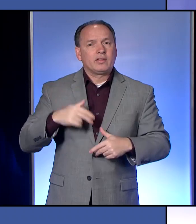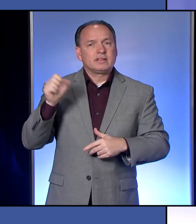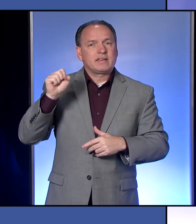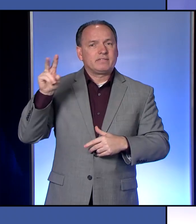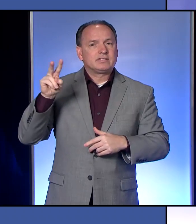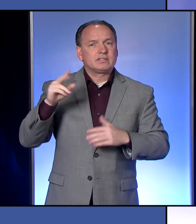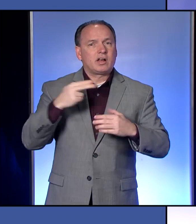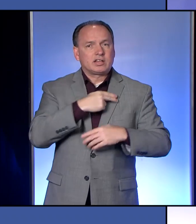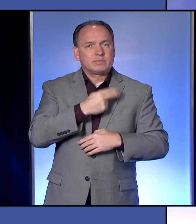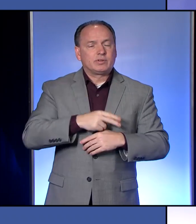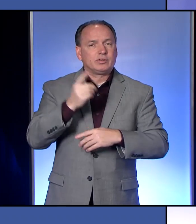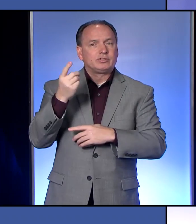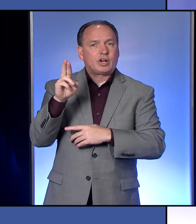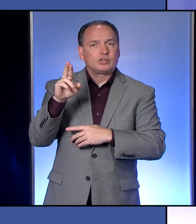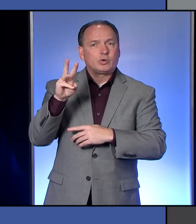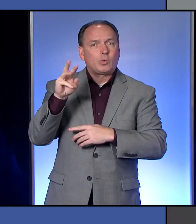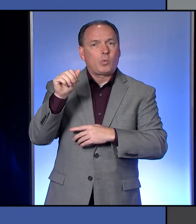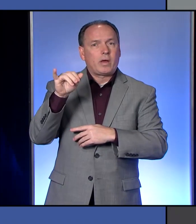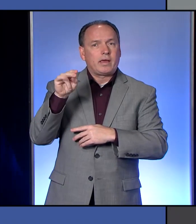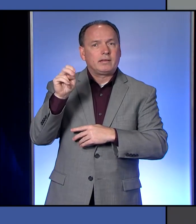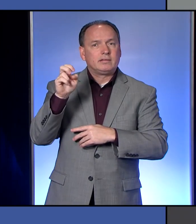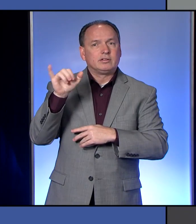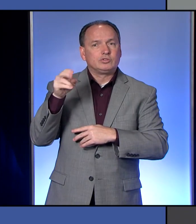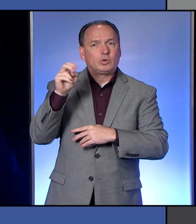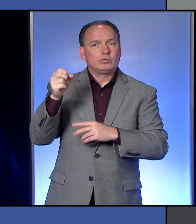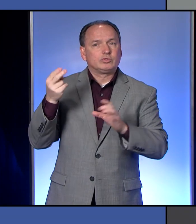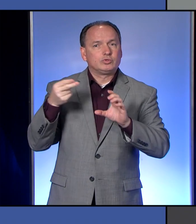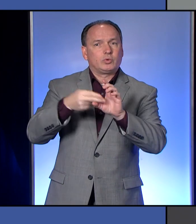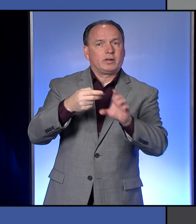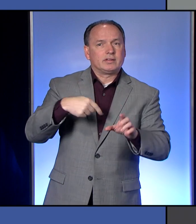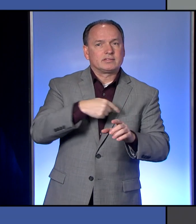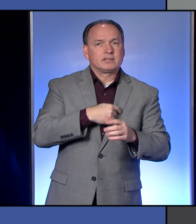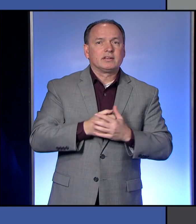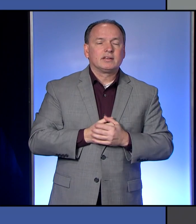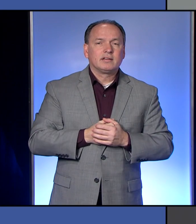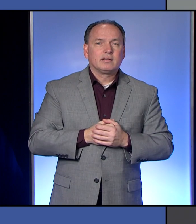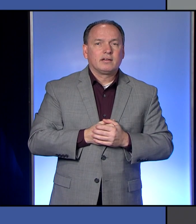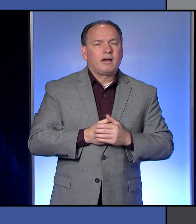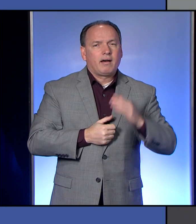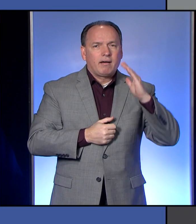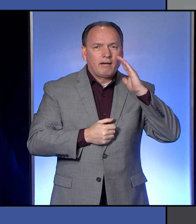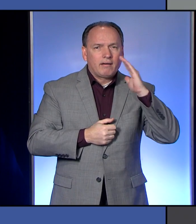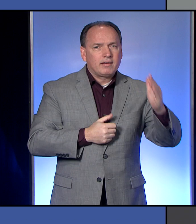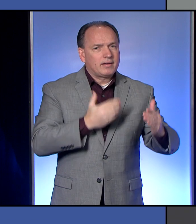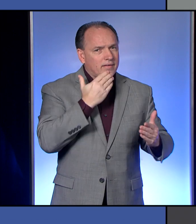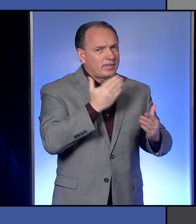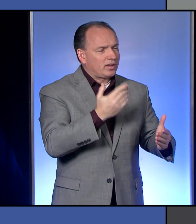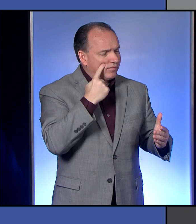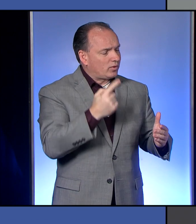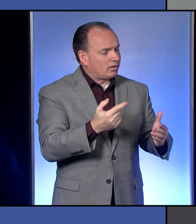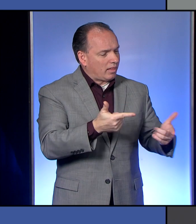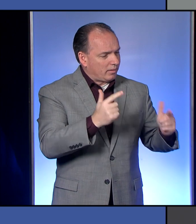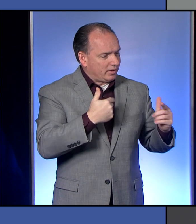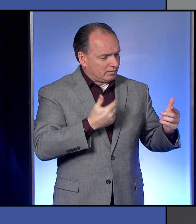Dr. Wayne Jones to join us. Kathy, thank you so much for having me back. So I want to break from my